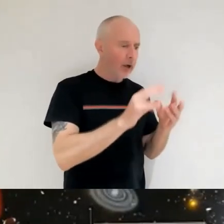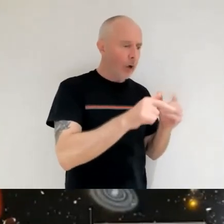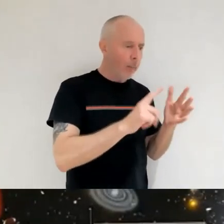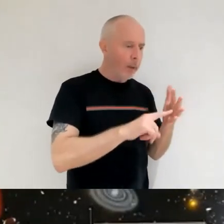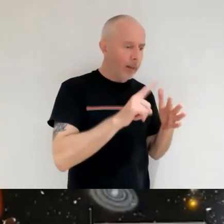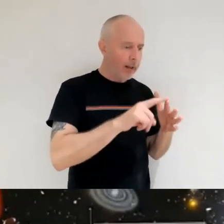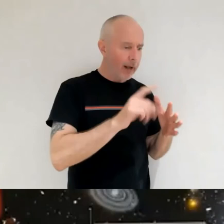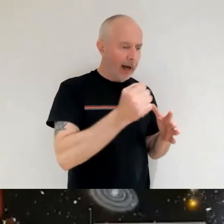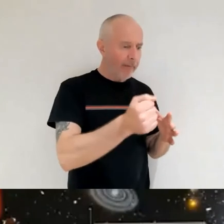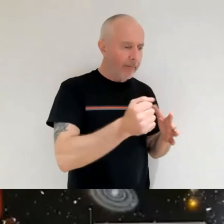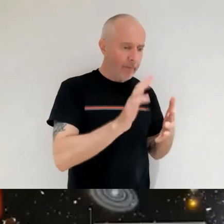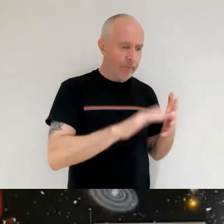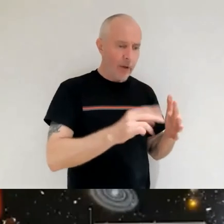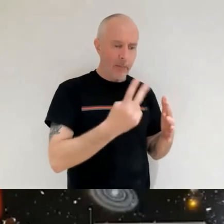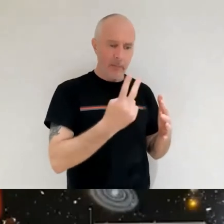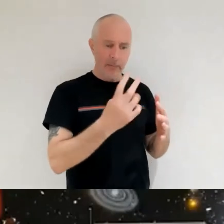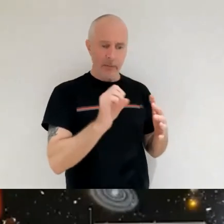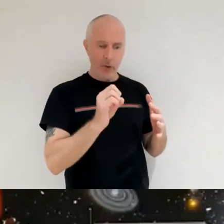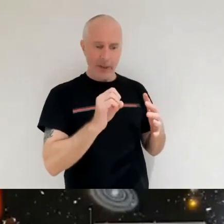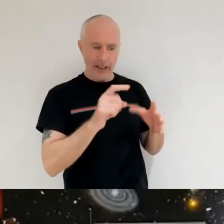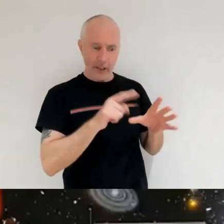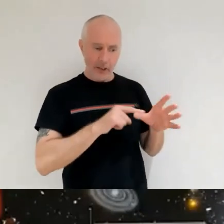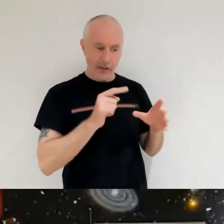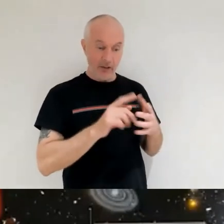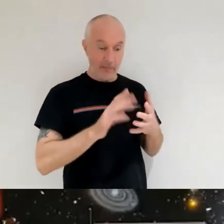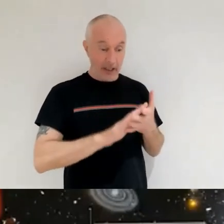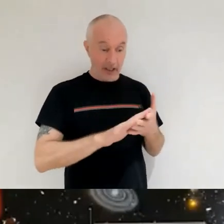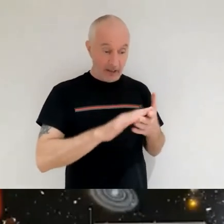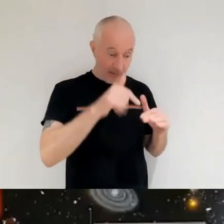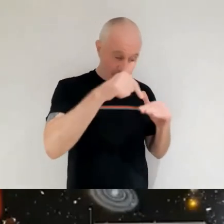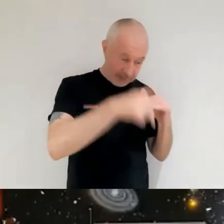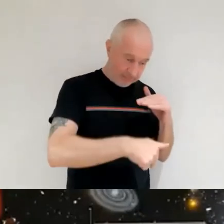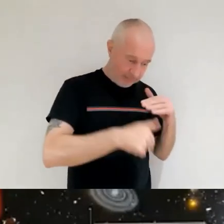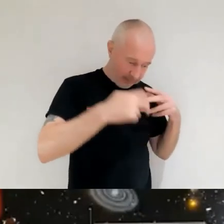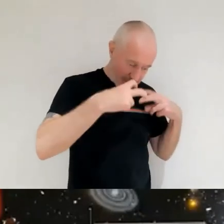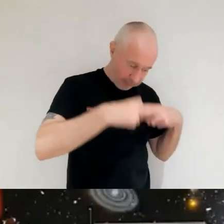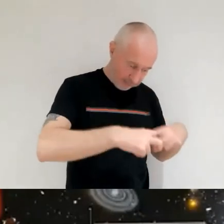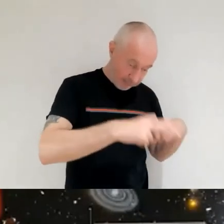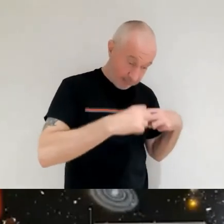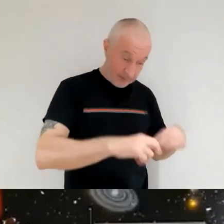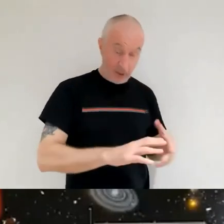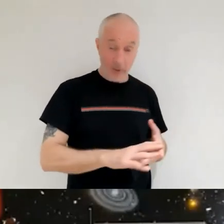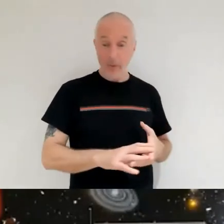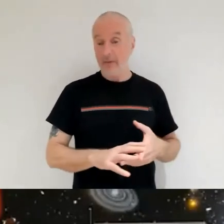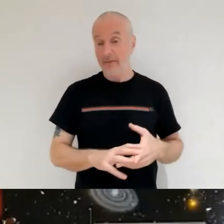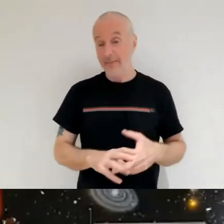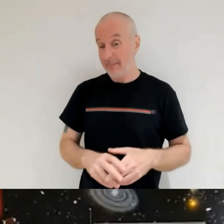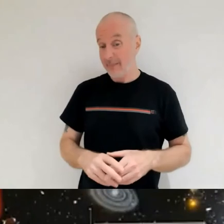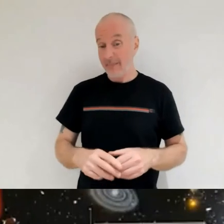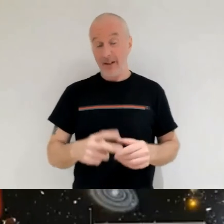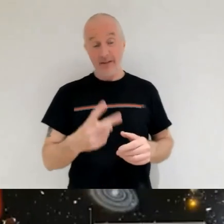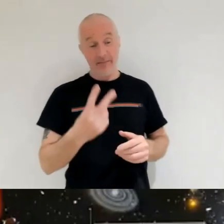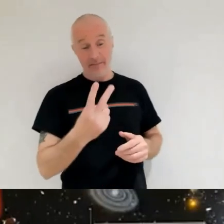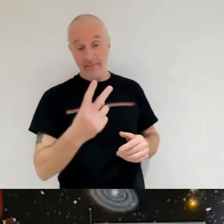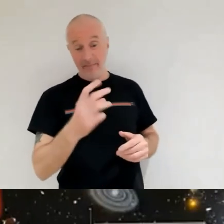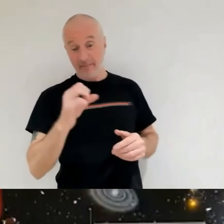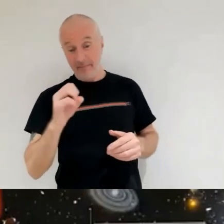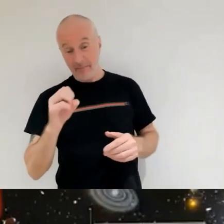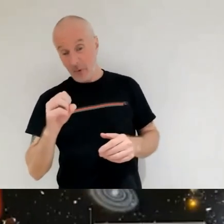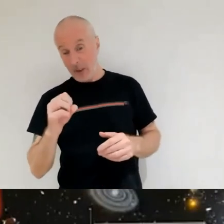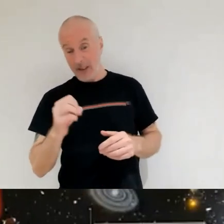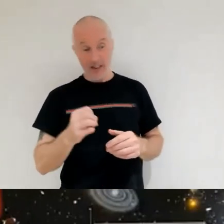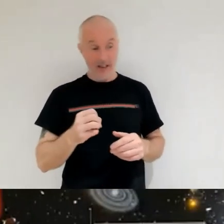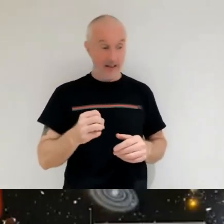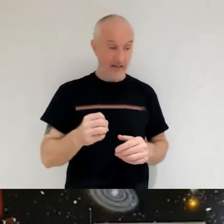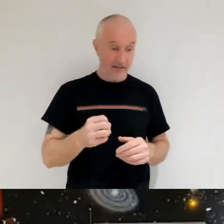years ago let's do a deep dive back into that data so it's not unusual for 20 or even 30 35 year old data to be